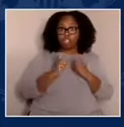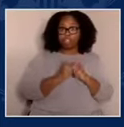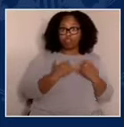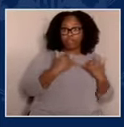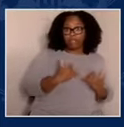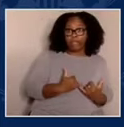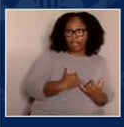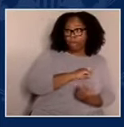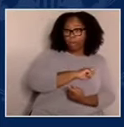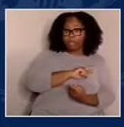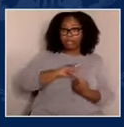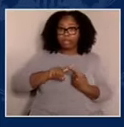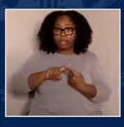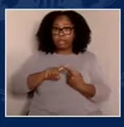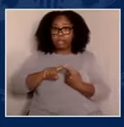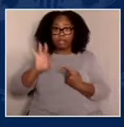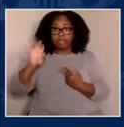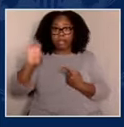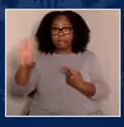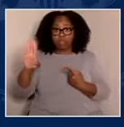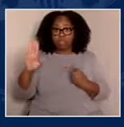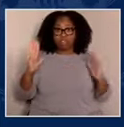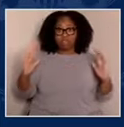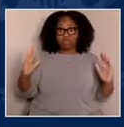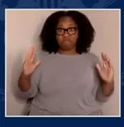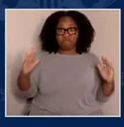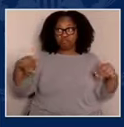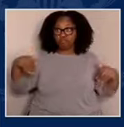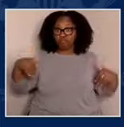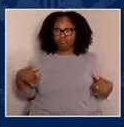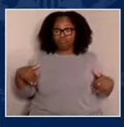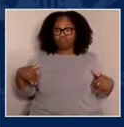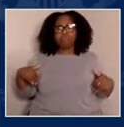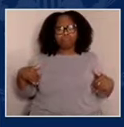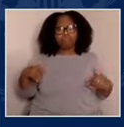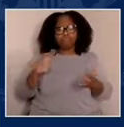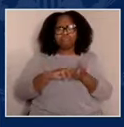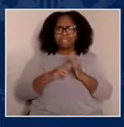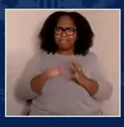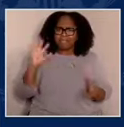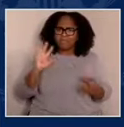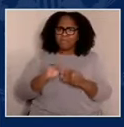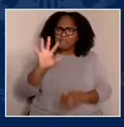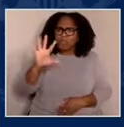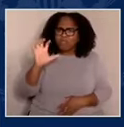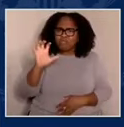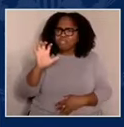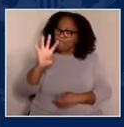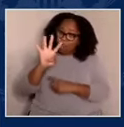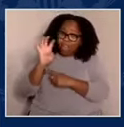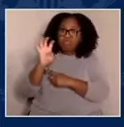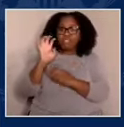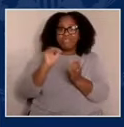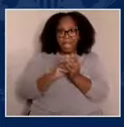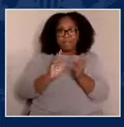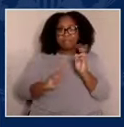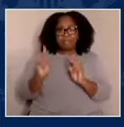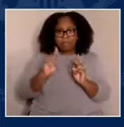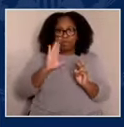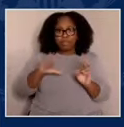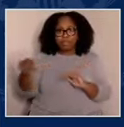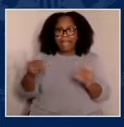beginning of February. We're likely to lose up to a total of 400,000 lives, another 150,000 lives.